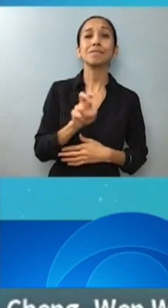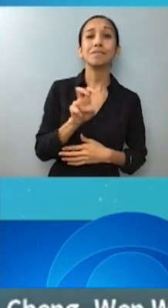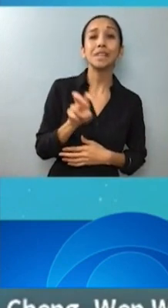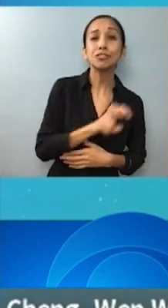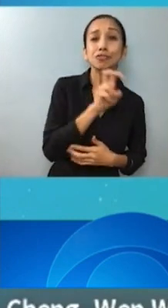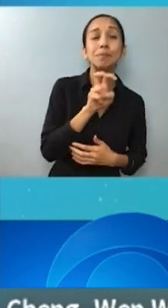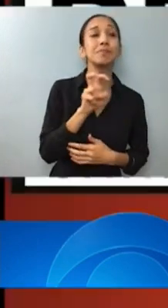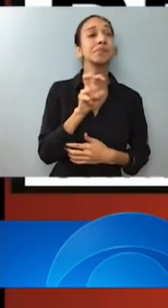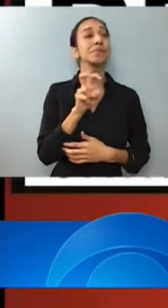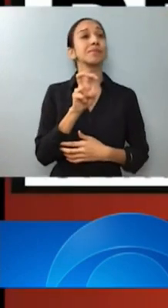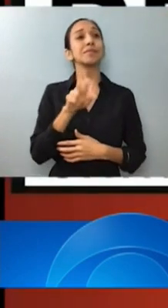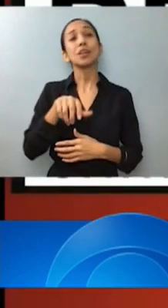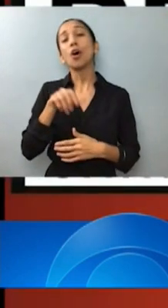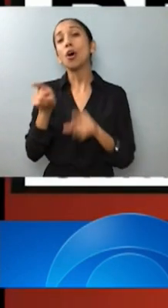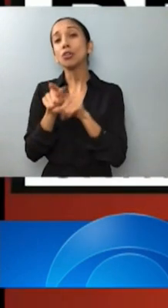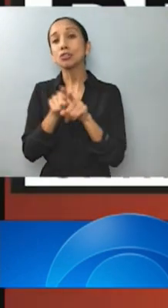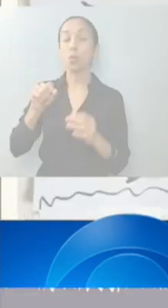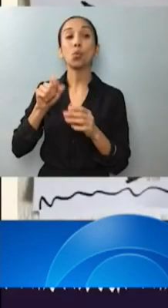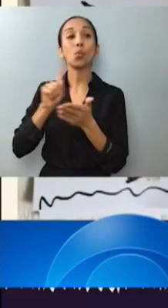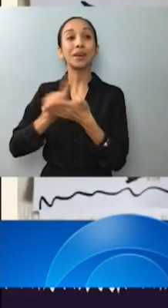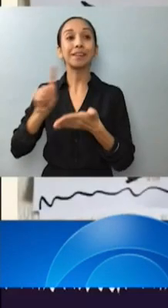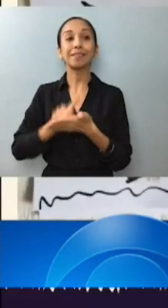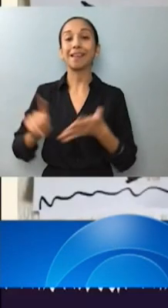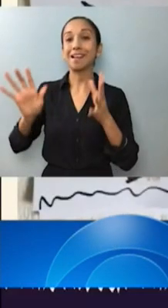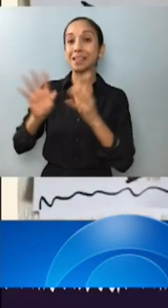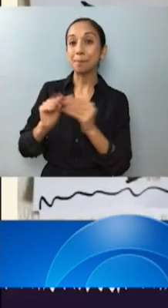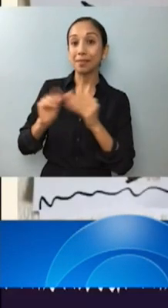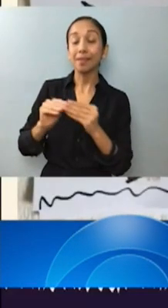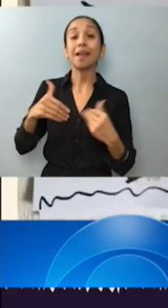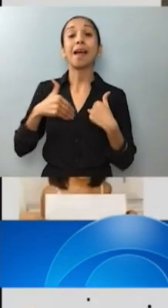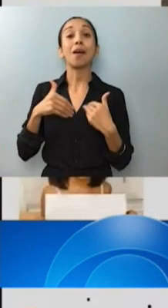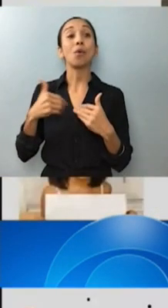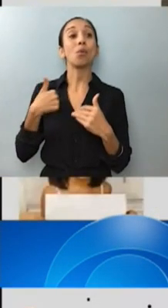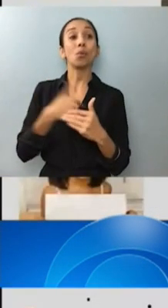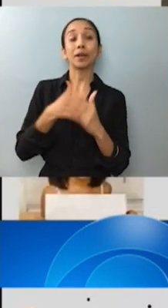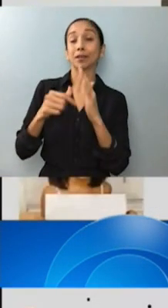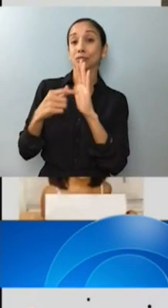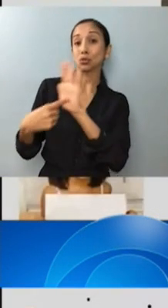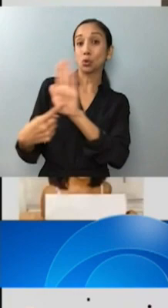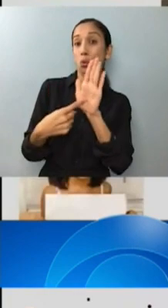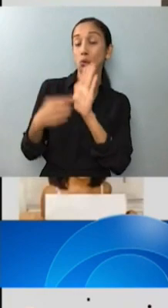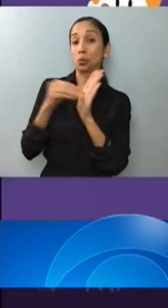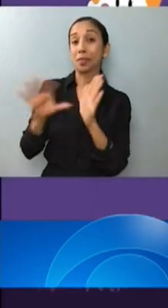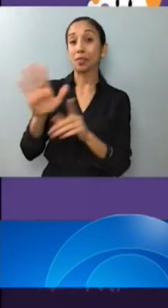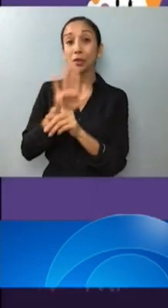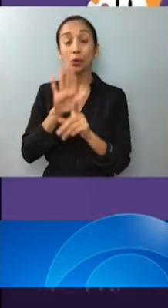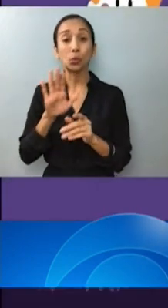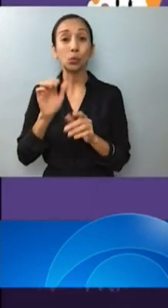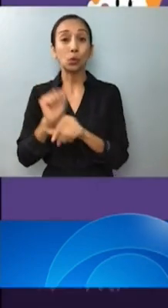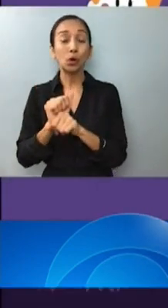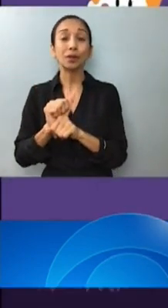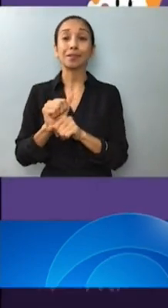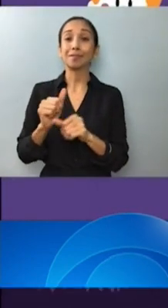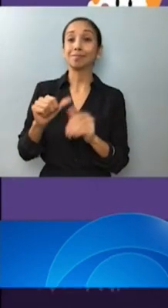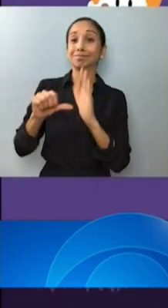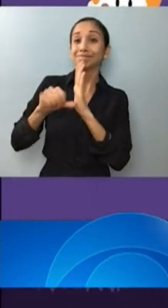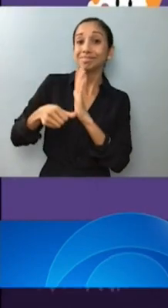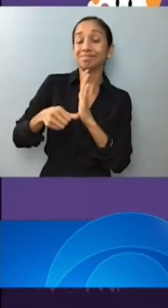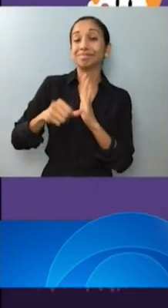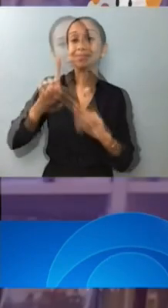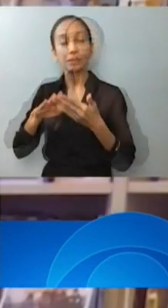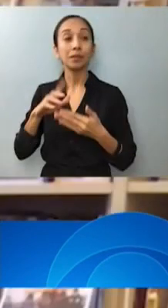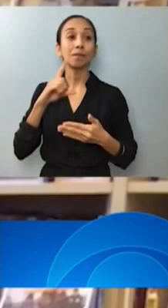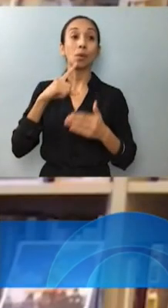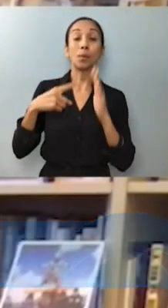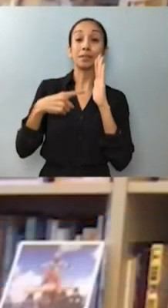experts, and even virtual drama lessons. We highlight student work, celebrate diverse cultural backgrounds, celebrate birthdays, and engage in